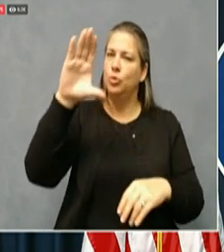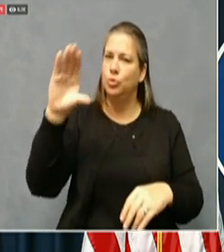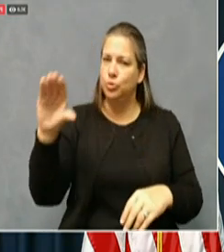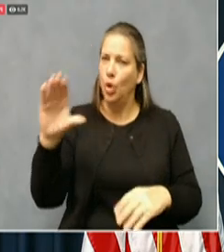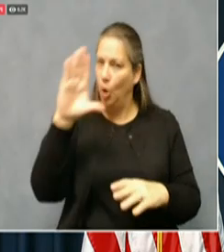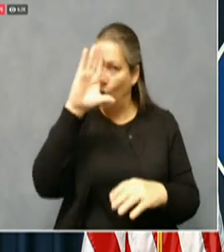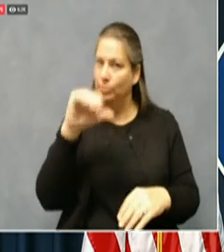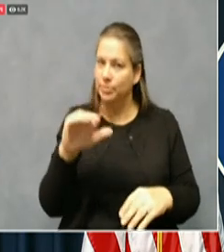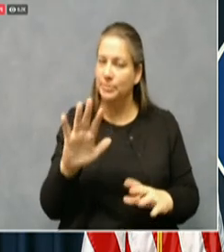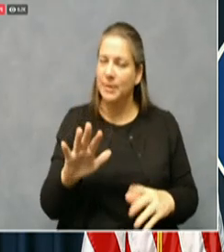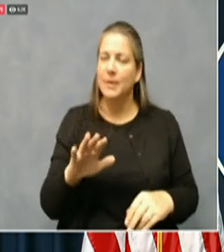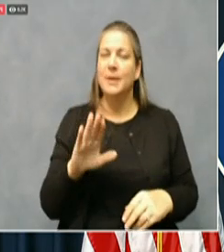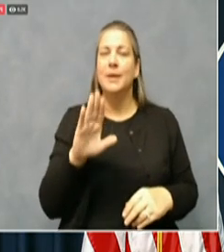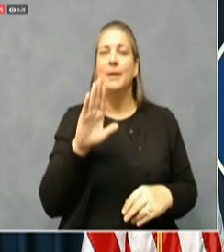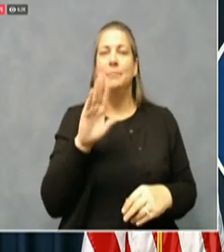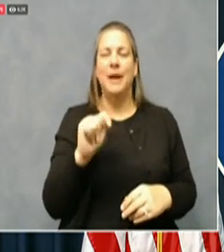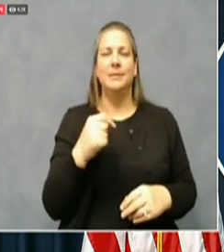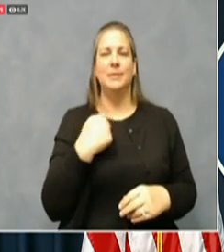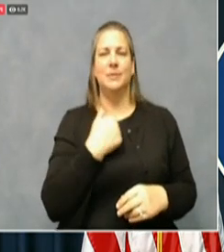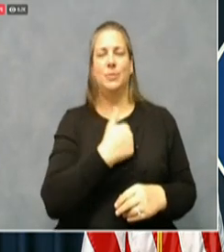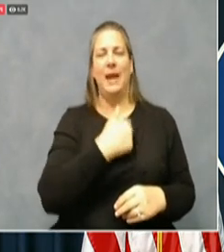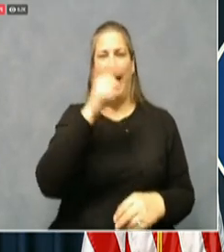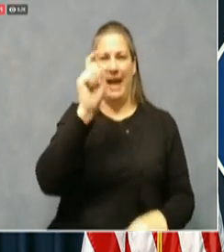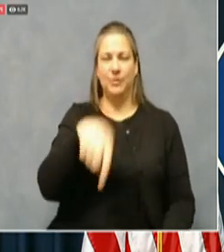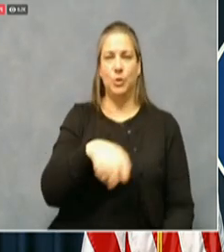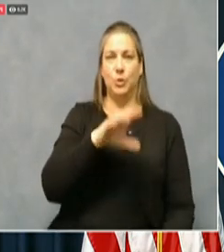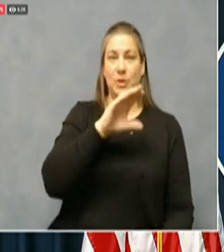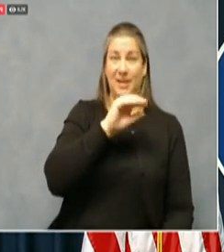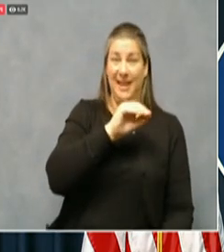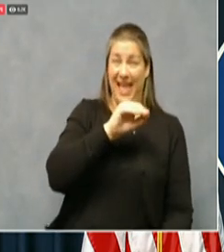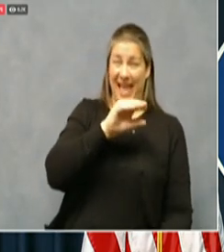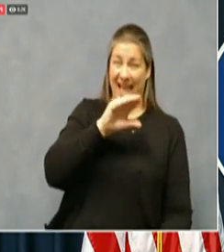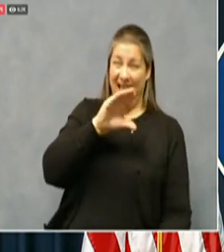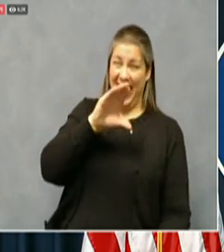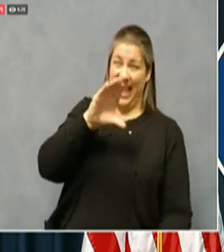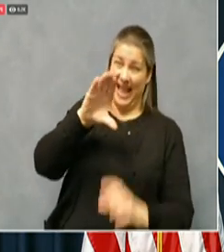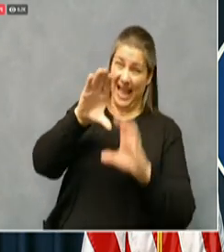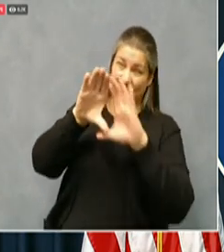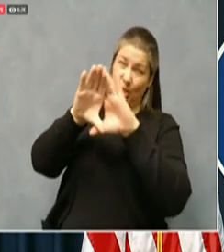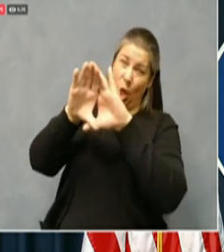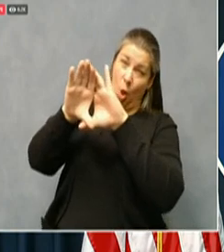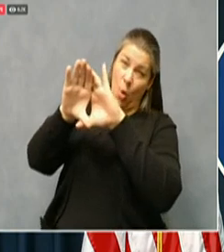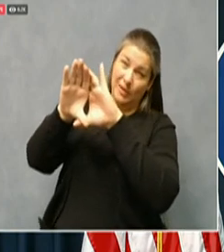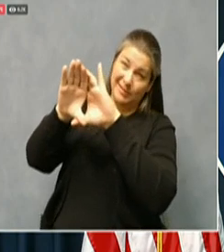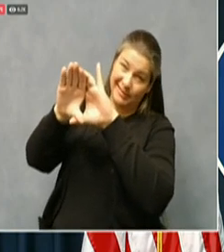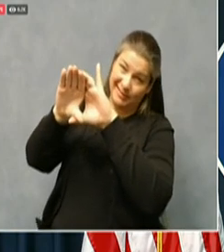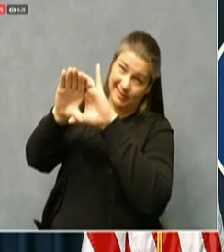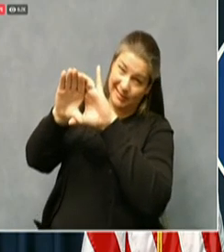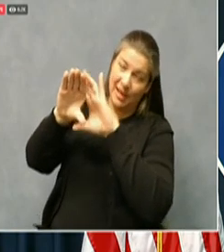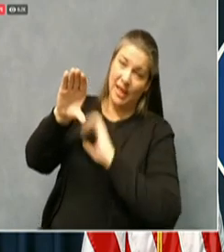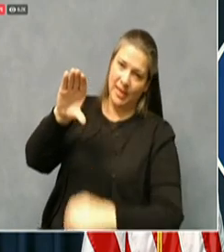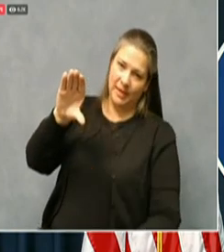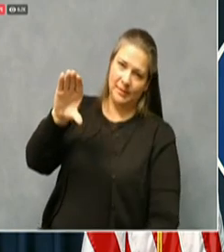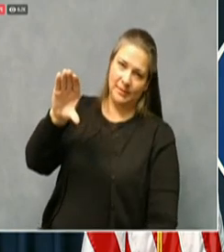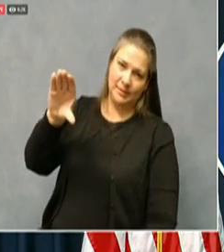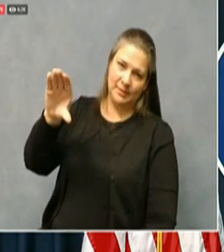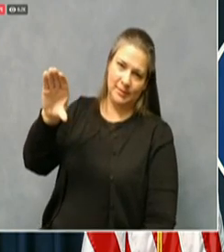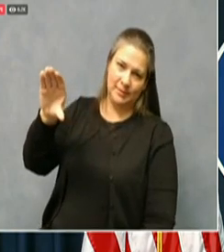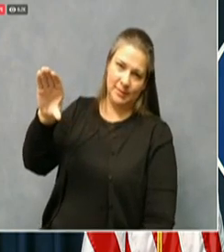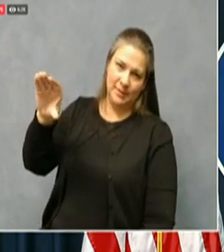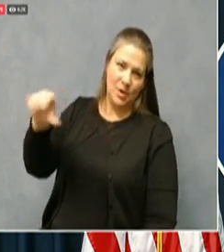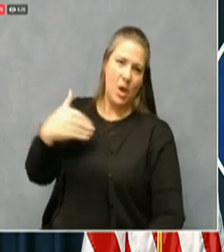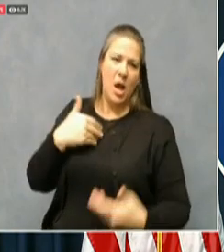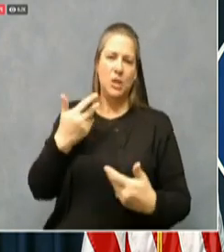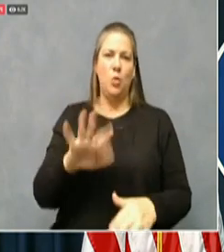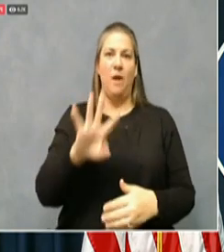we can turn it around. Uh, so what we want to make sure is we're not going now from we hit 4000, uh, to